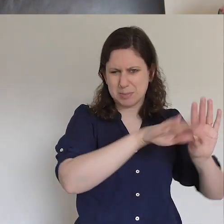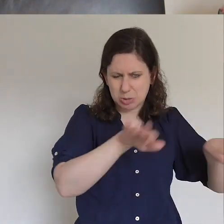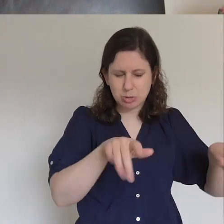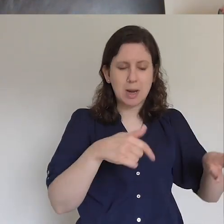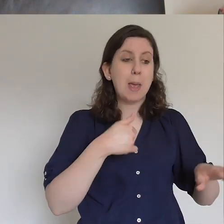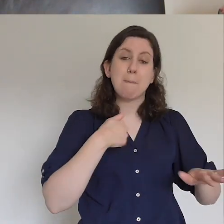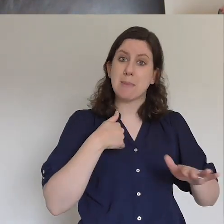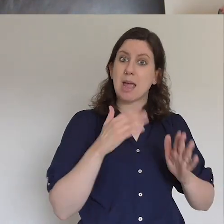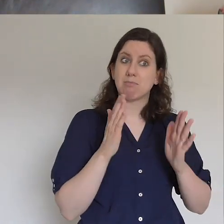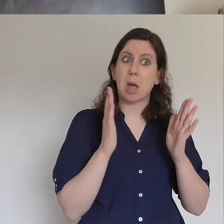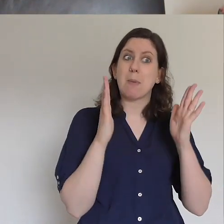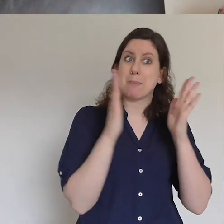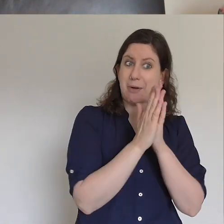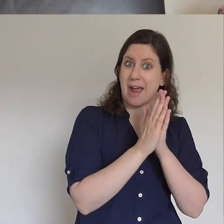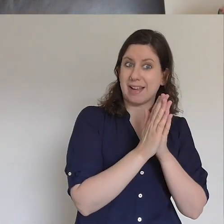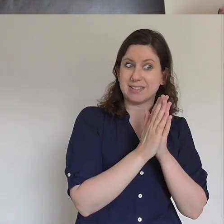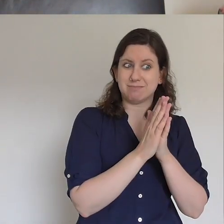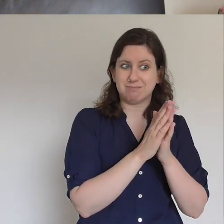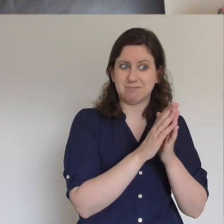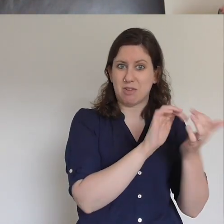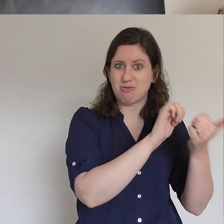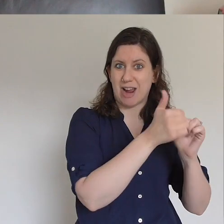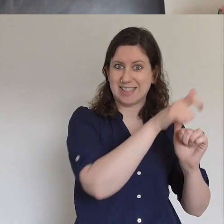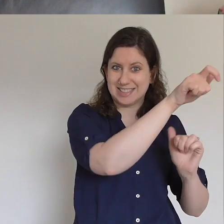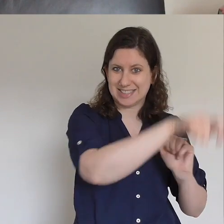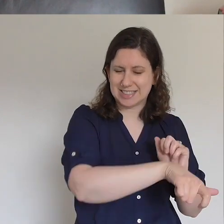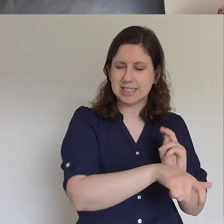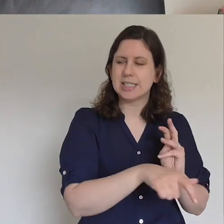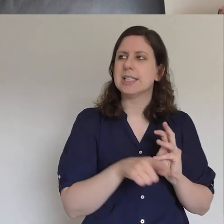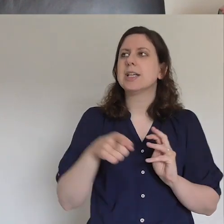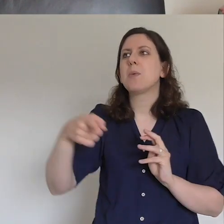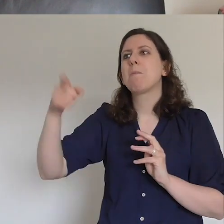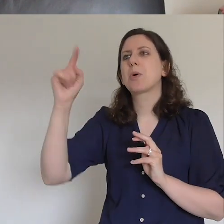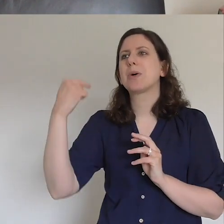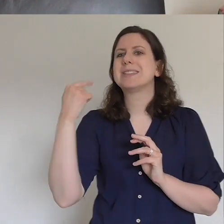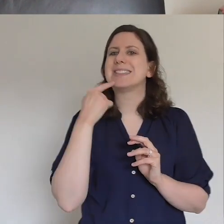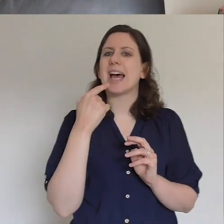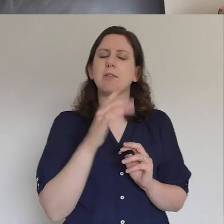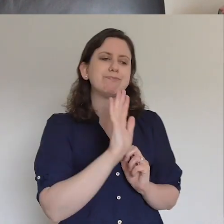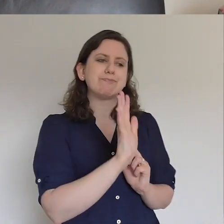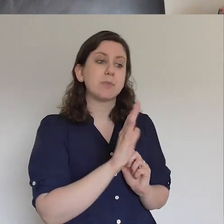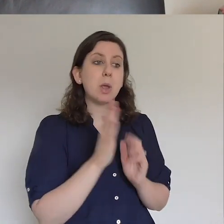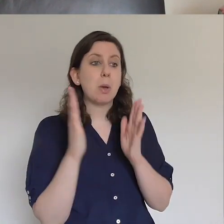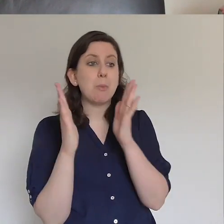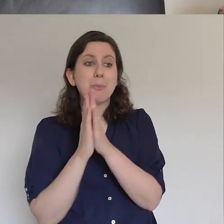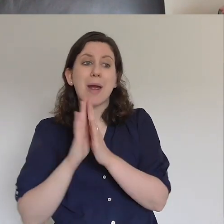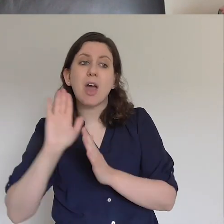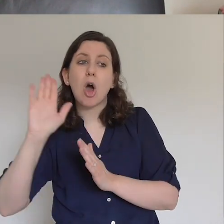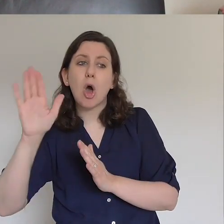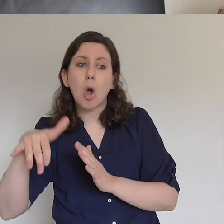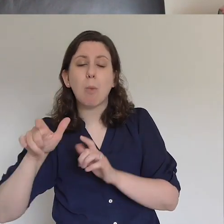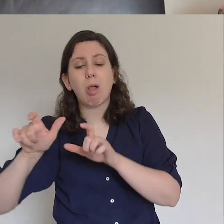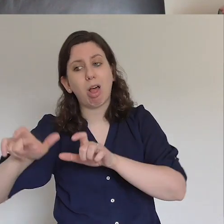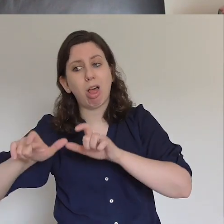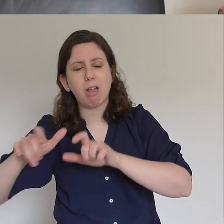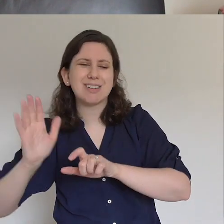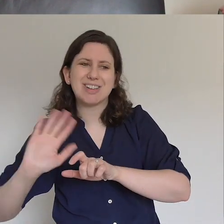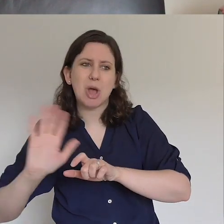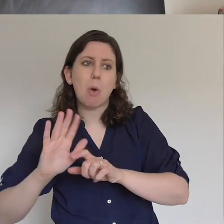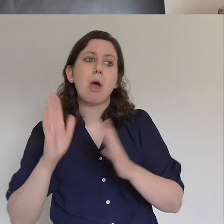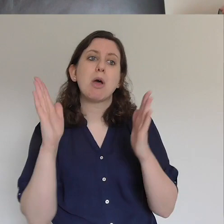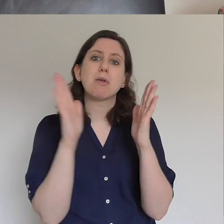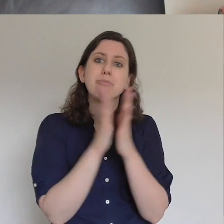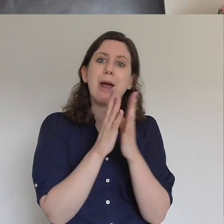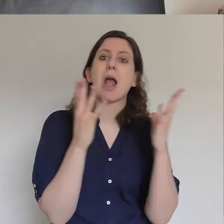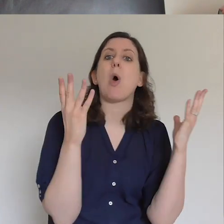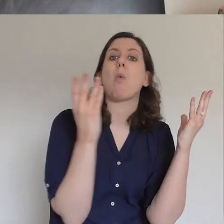moments but I felt the Lord challenged me and don't just pray for them at home but pray with them when you're with them and there was